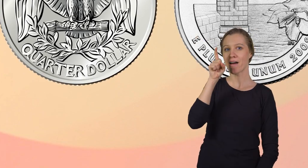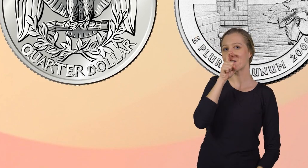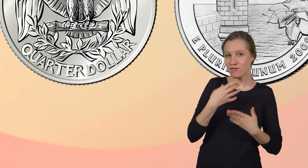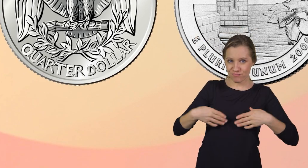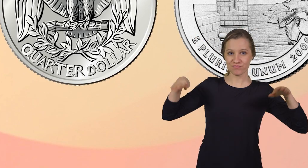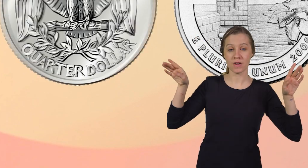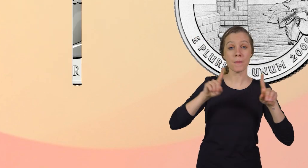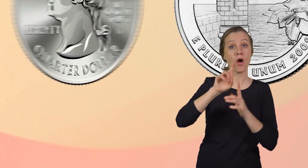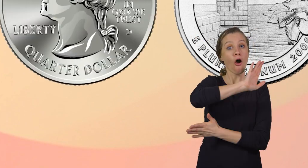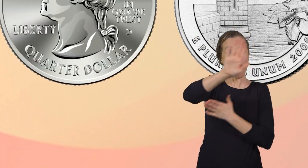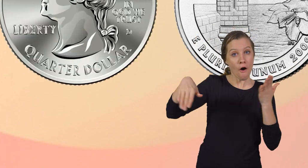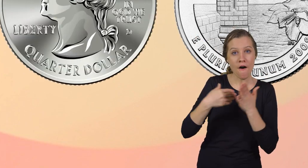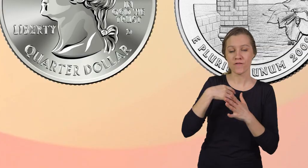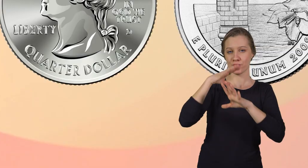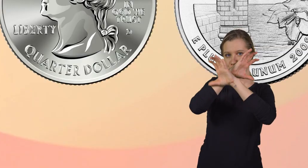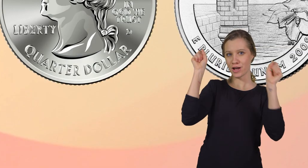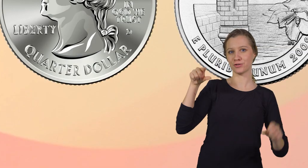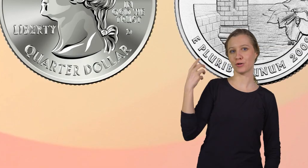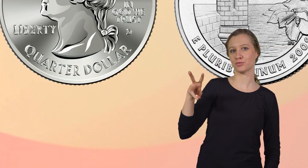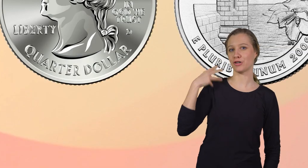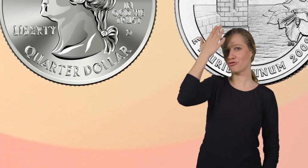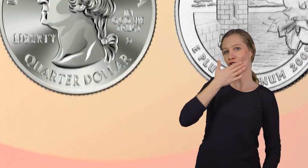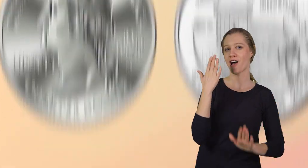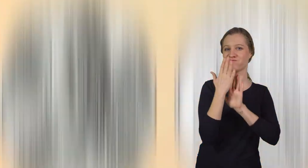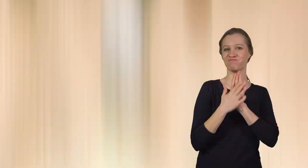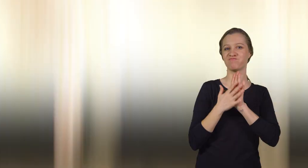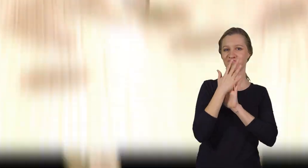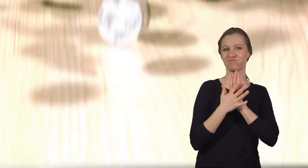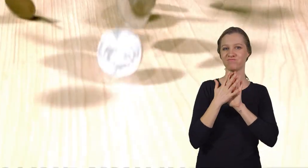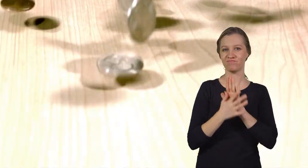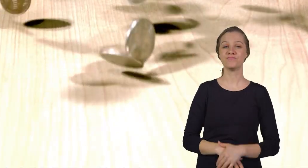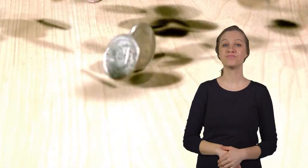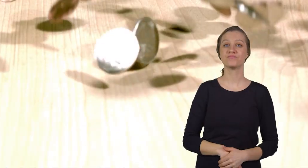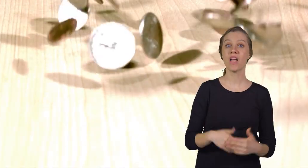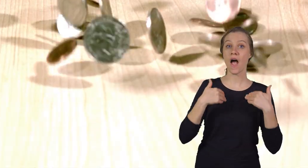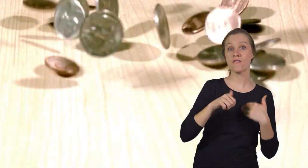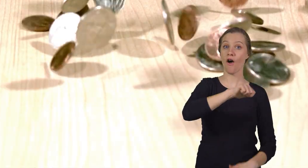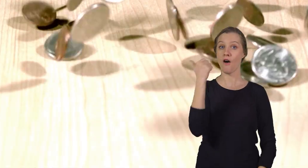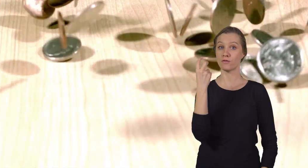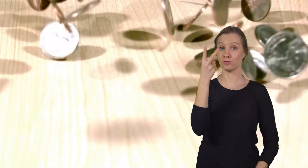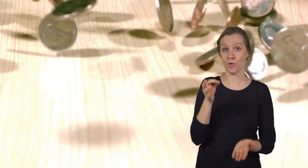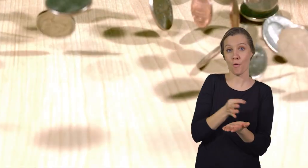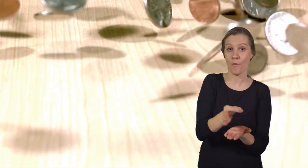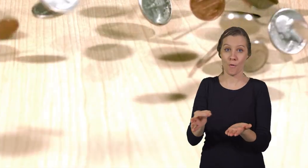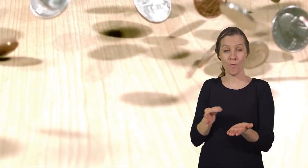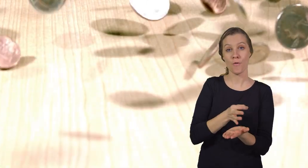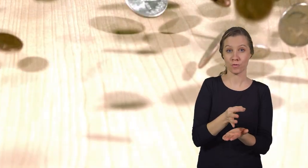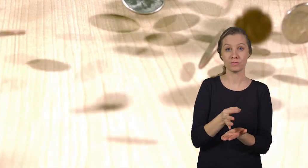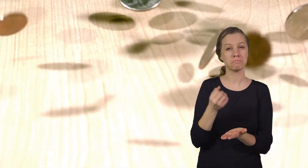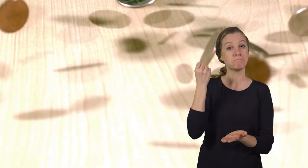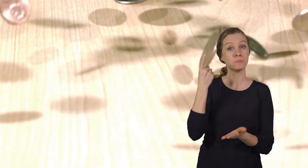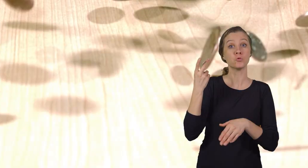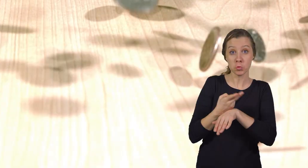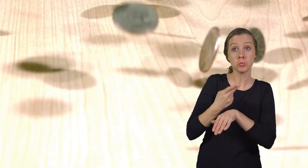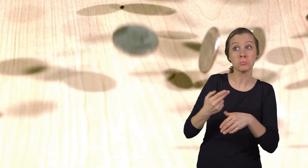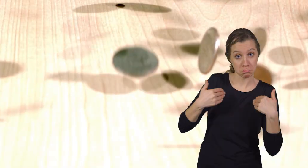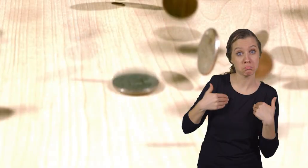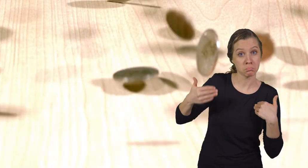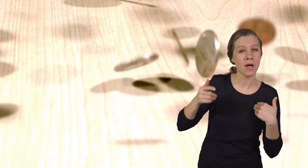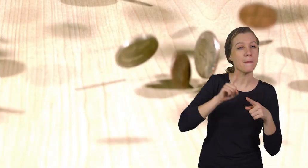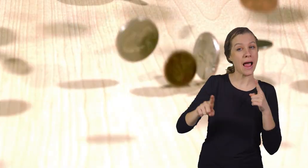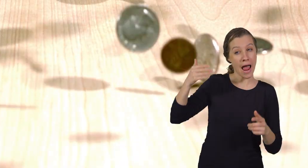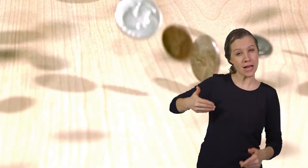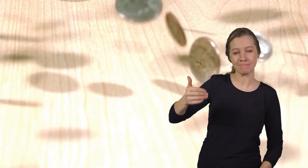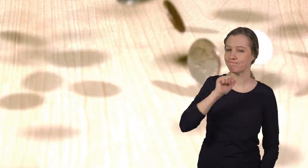But all have President George Washington on the front. There are also two other coins, which are also used but